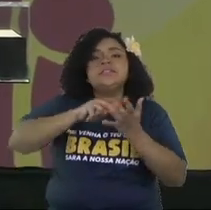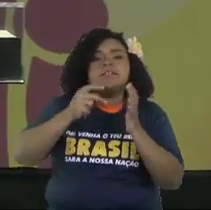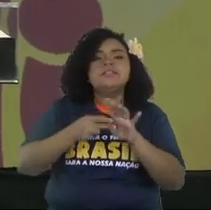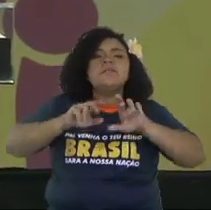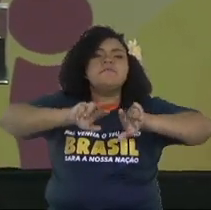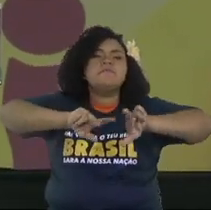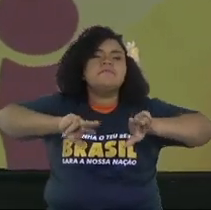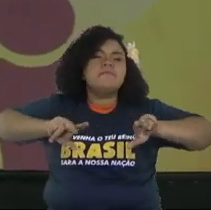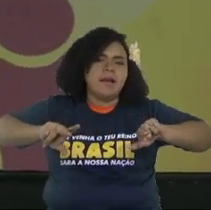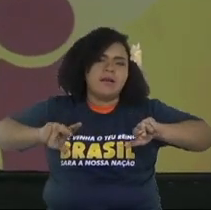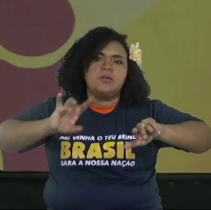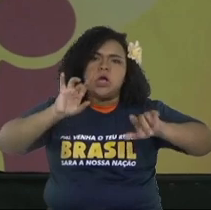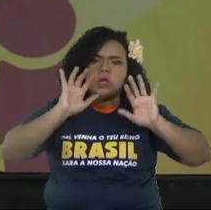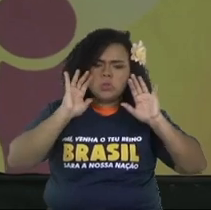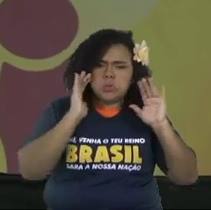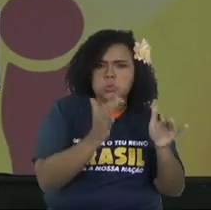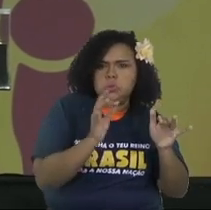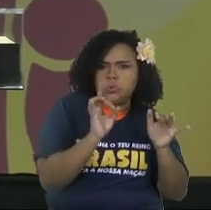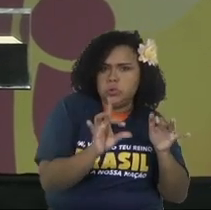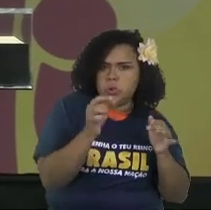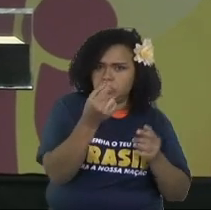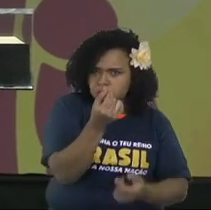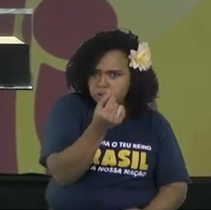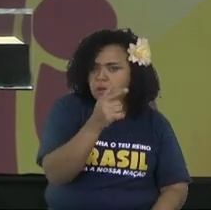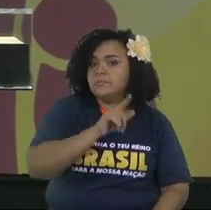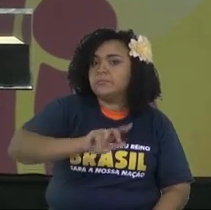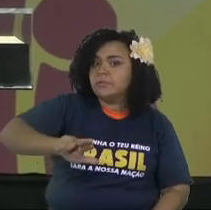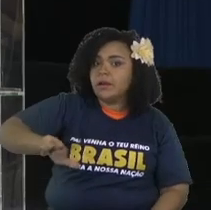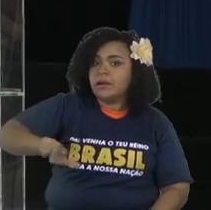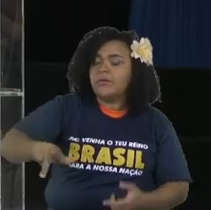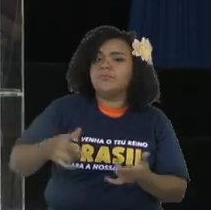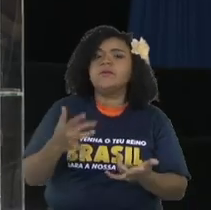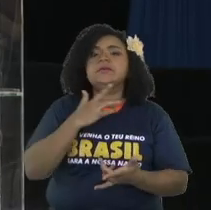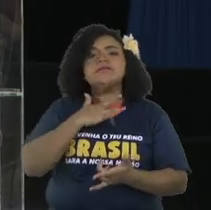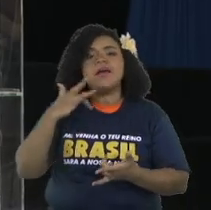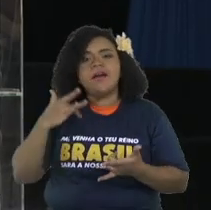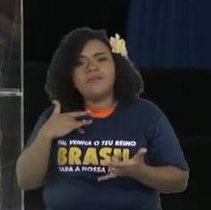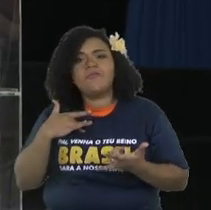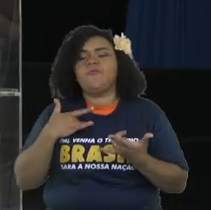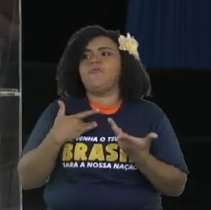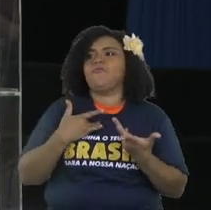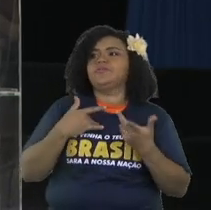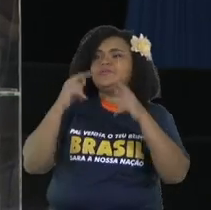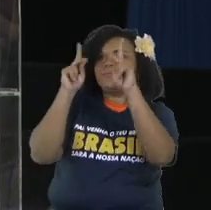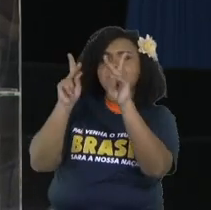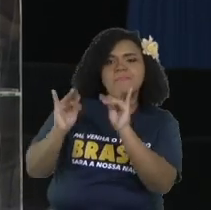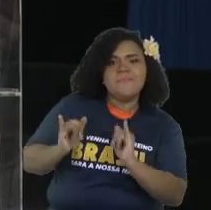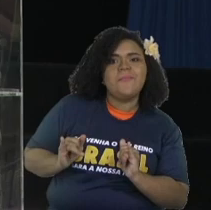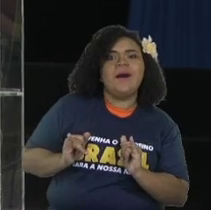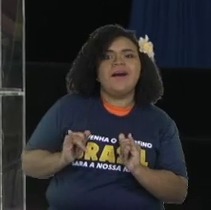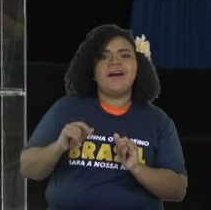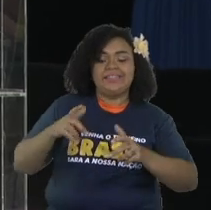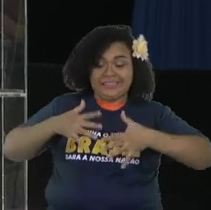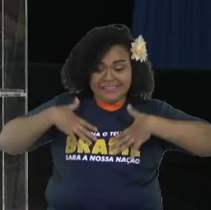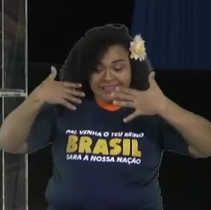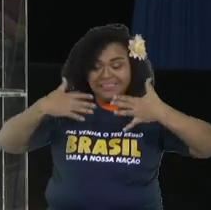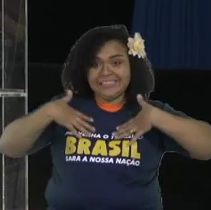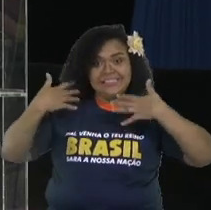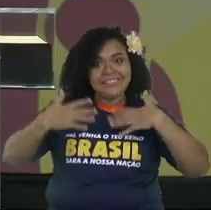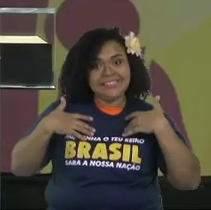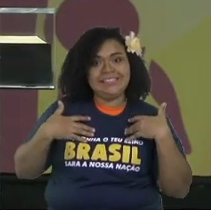speaking about the whole thing. He's not talking about this piece of paper here that